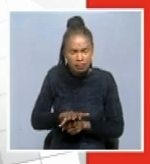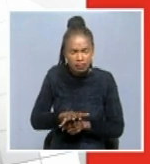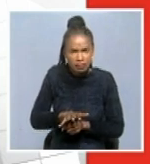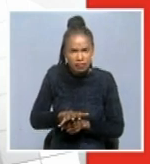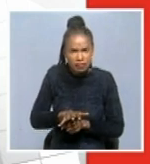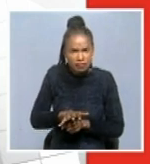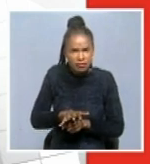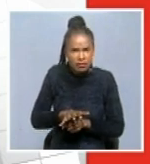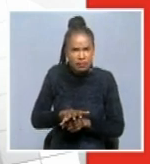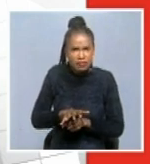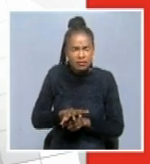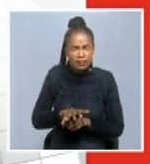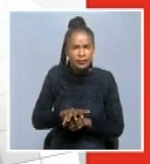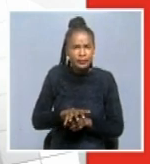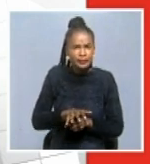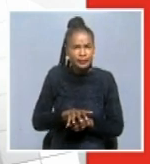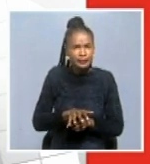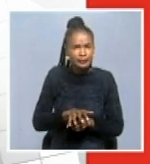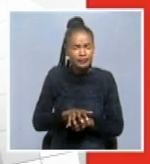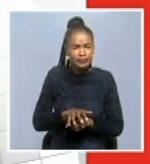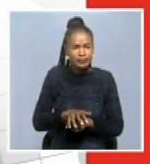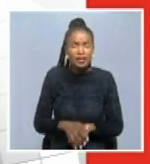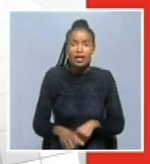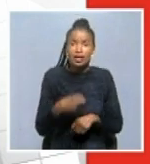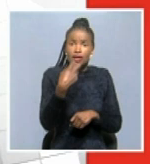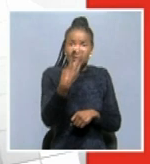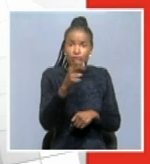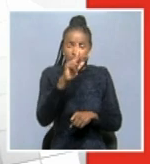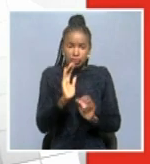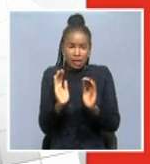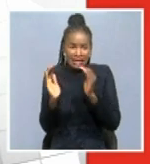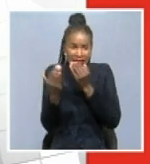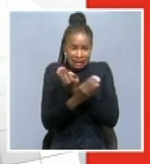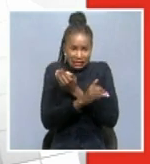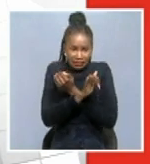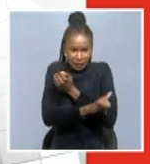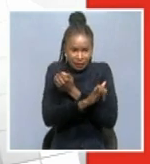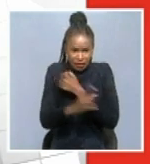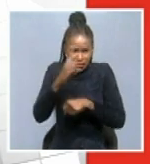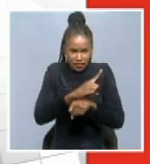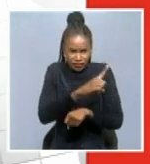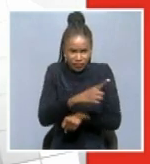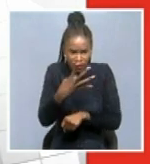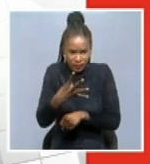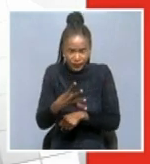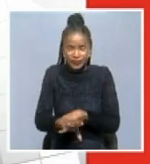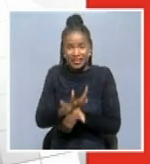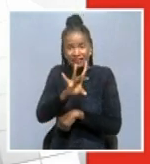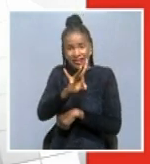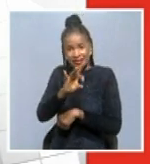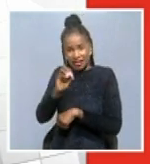72 people are in quarantine and 800 from the